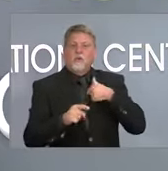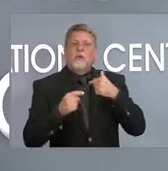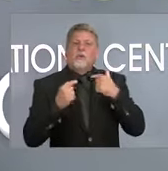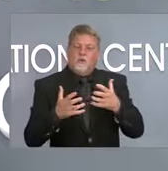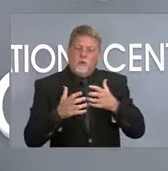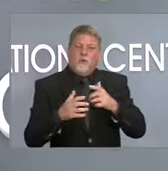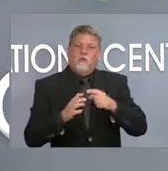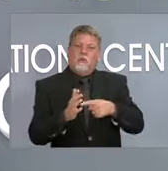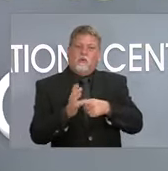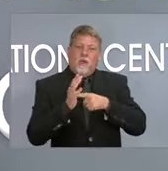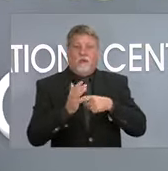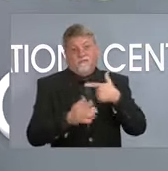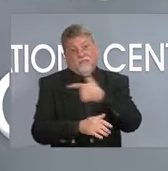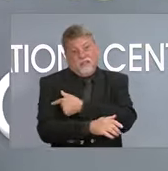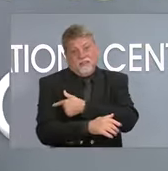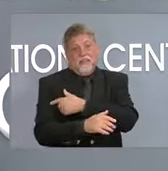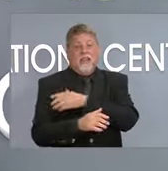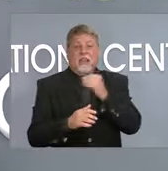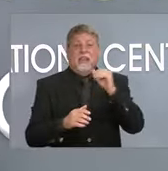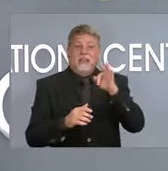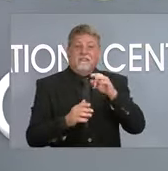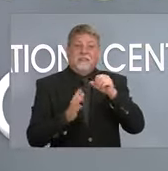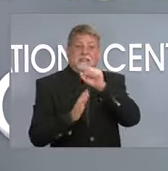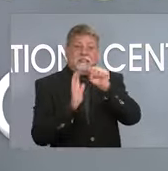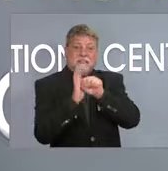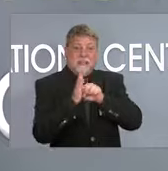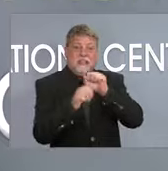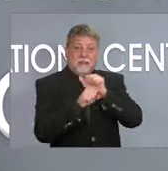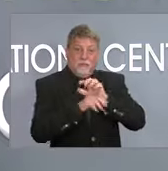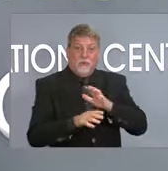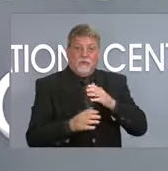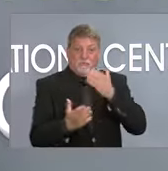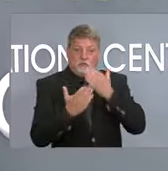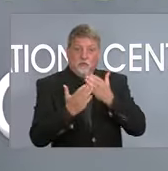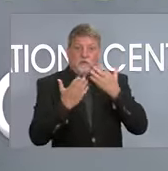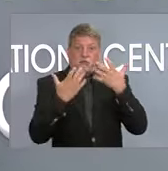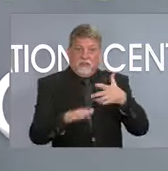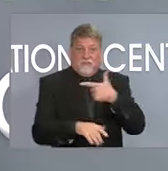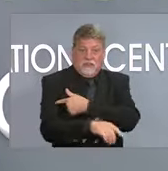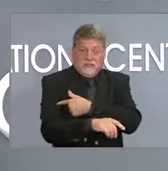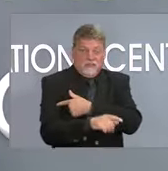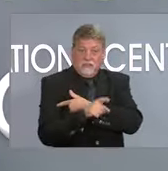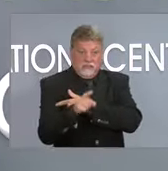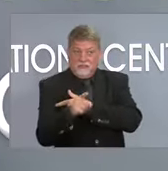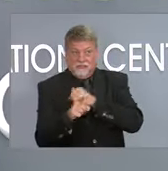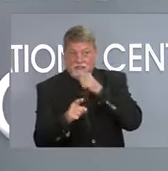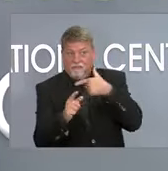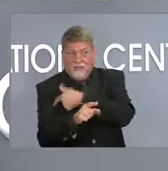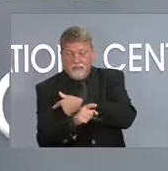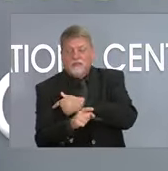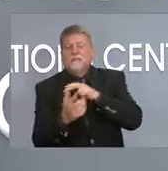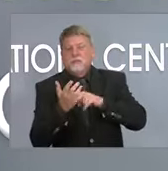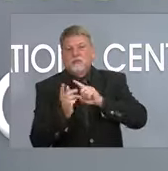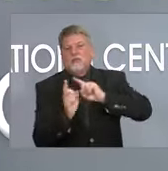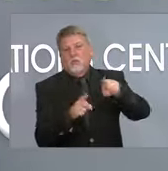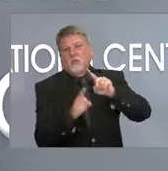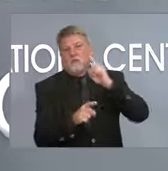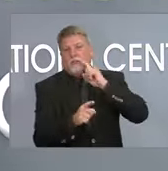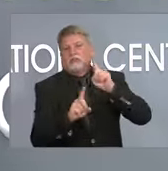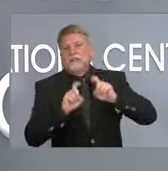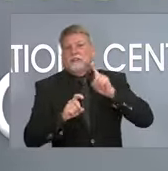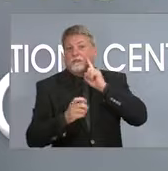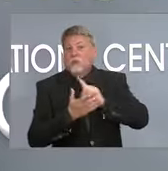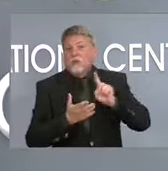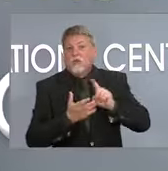employees to verify that they have been vaccinated. And if they do not, that they get tested every week in order to